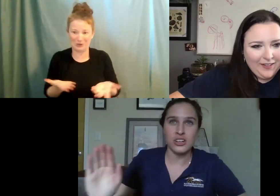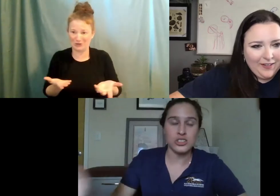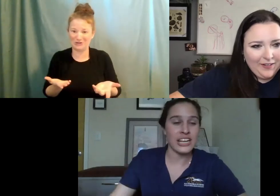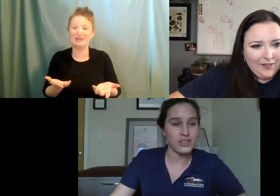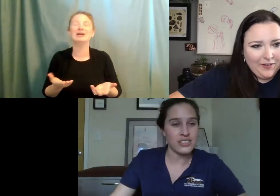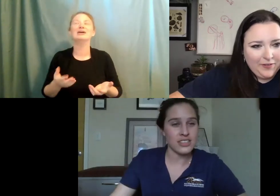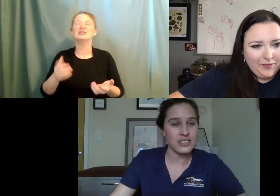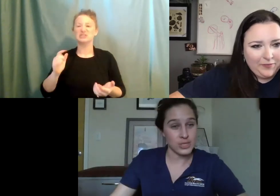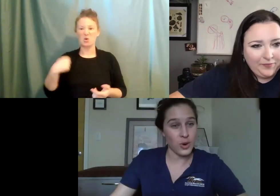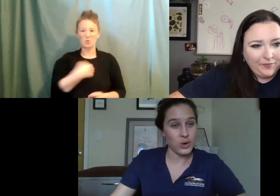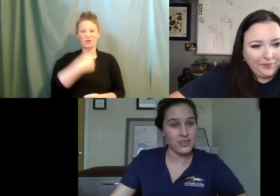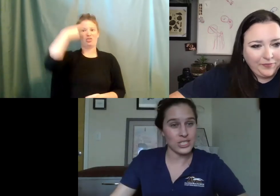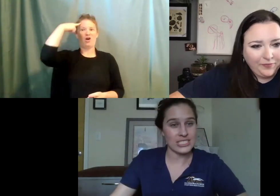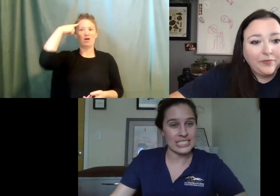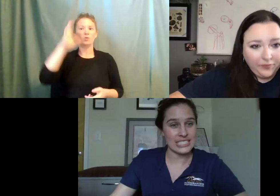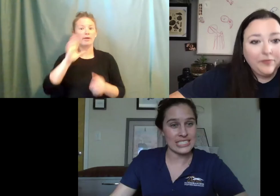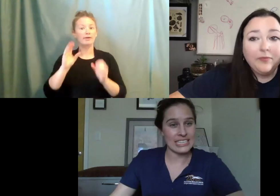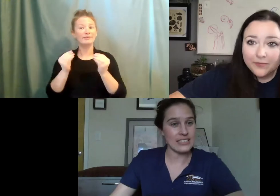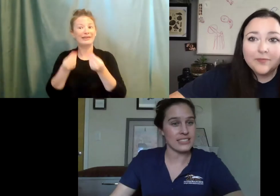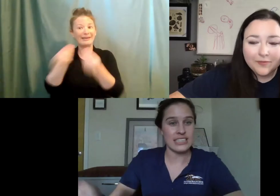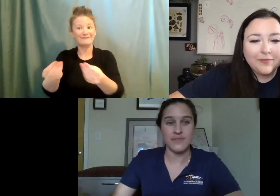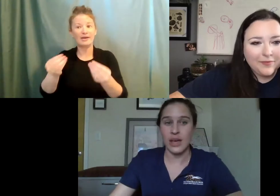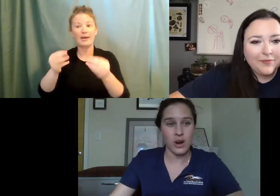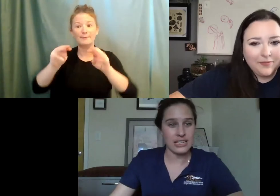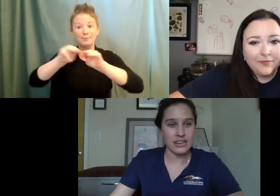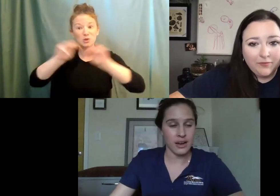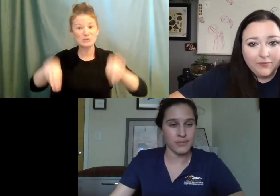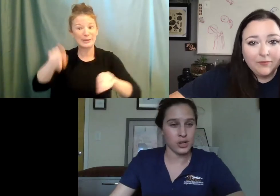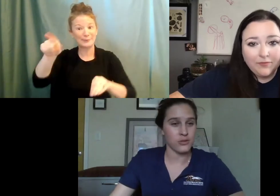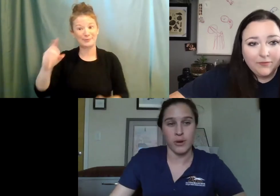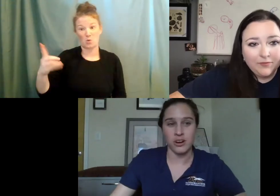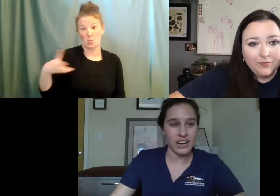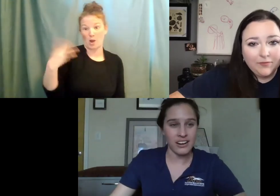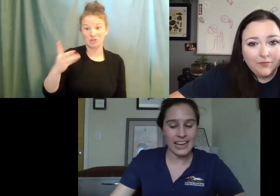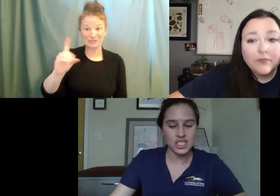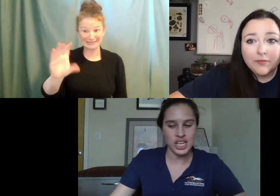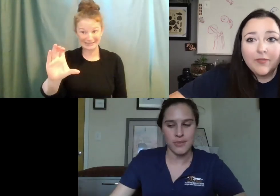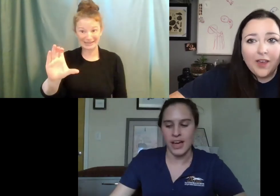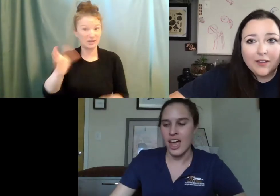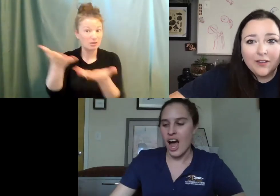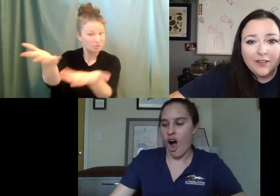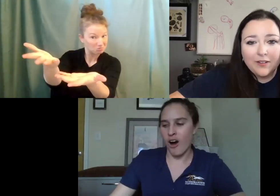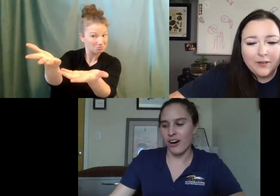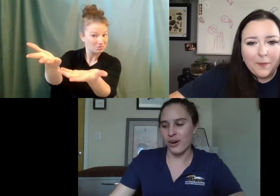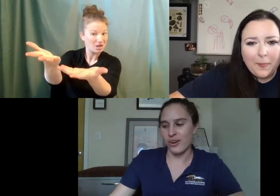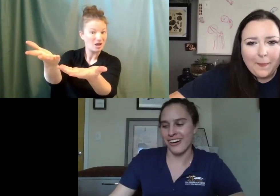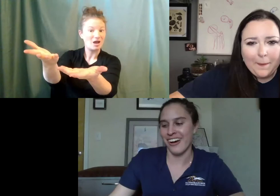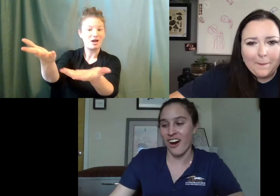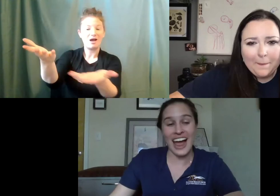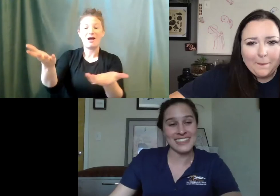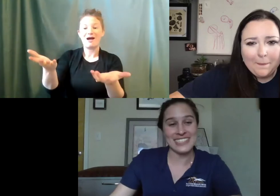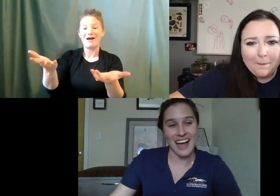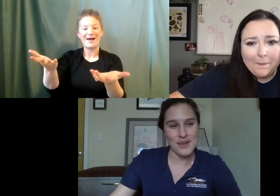give her or try to give her to the Smithsonian, which is in DC to see if they wanted, um, her for part of their collection, but our,